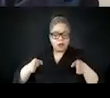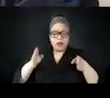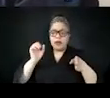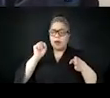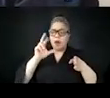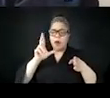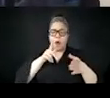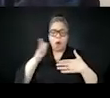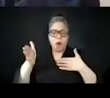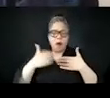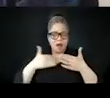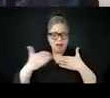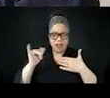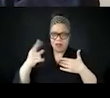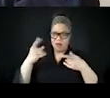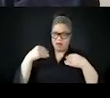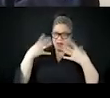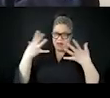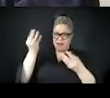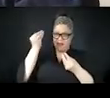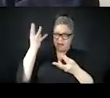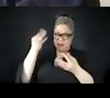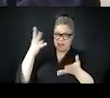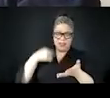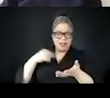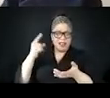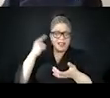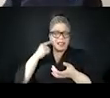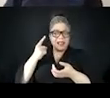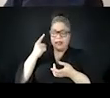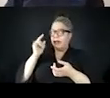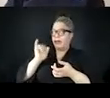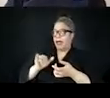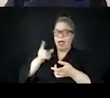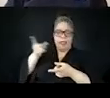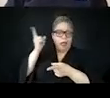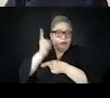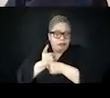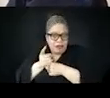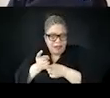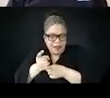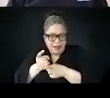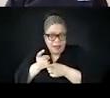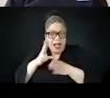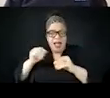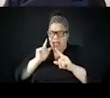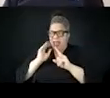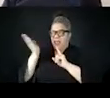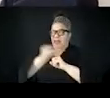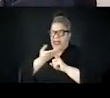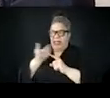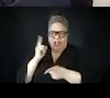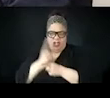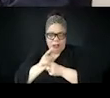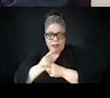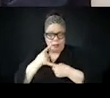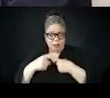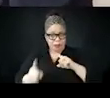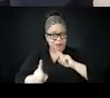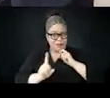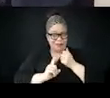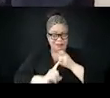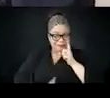convinced of such, but it is false. Right. Information whose inaccuracy is unintentional and spread unknowingly.